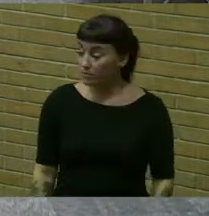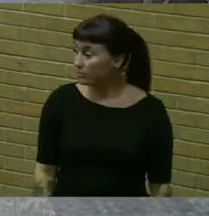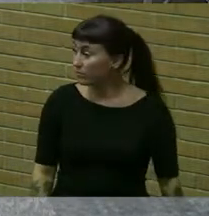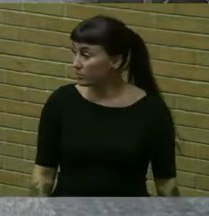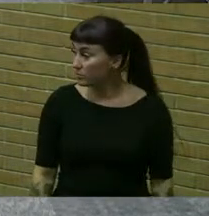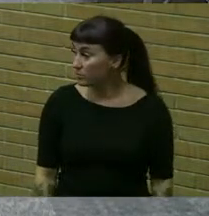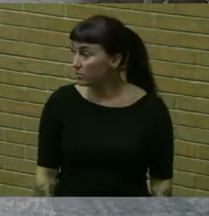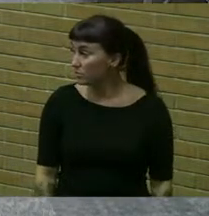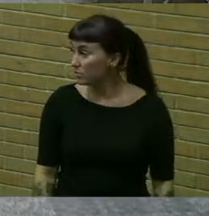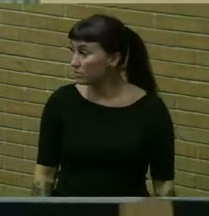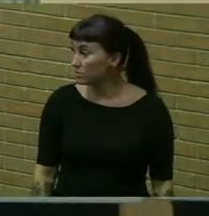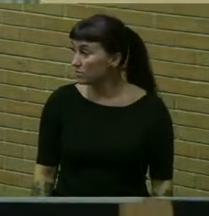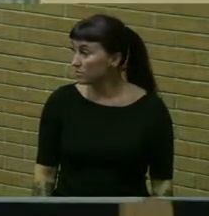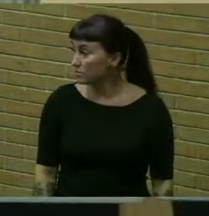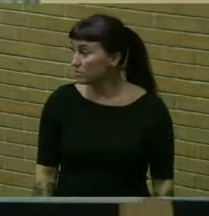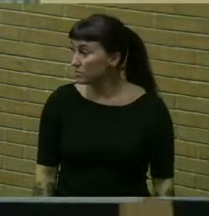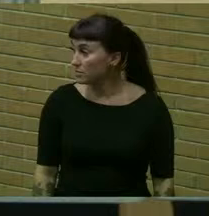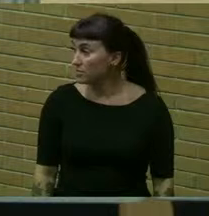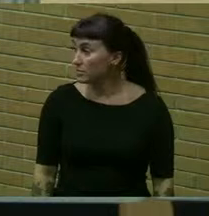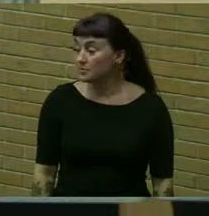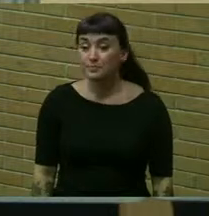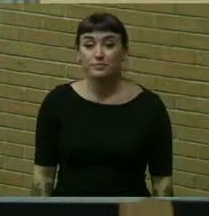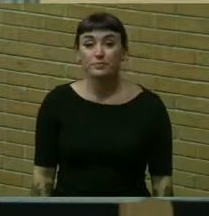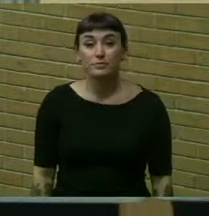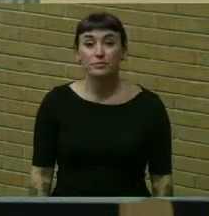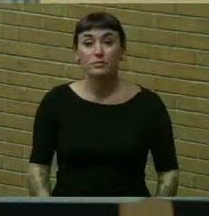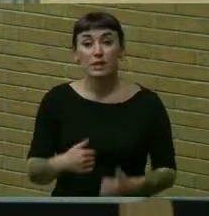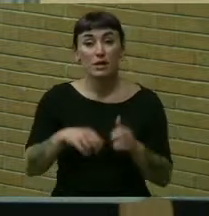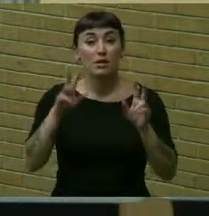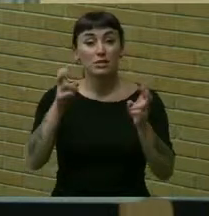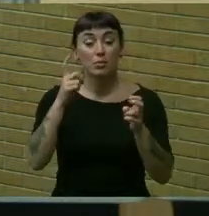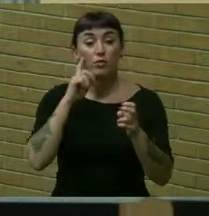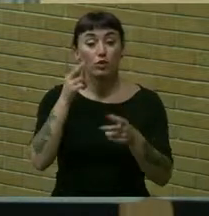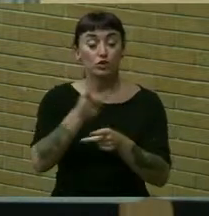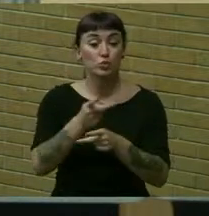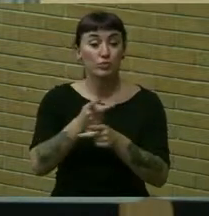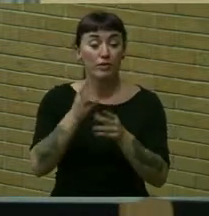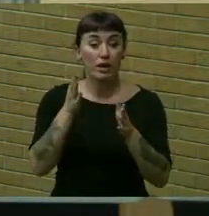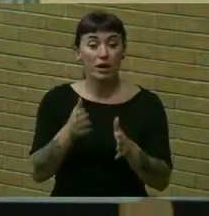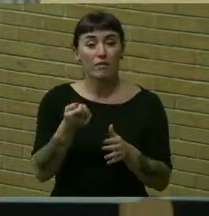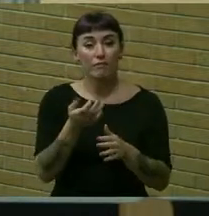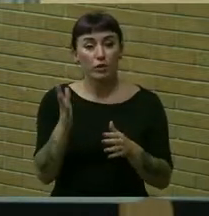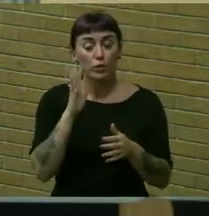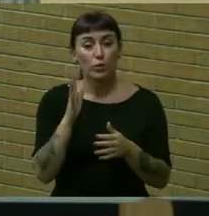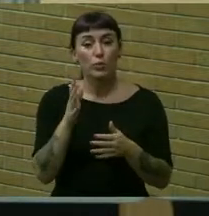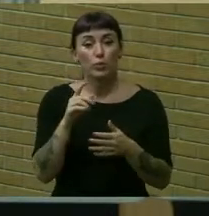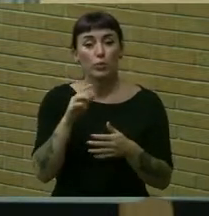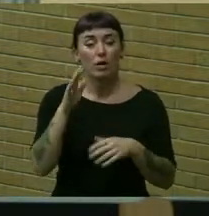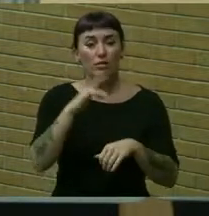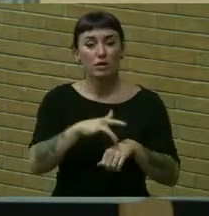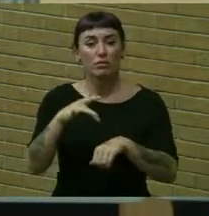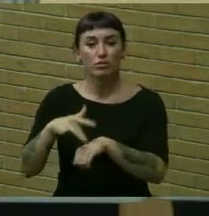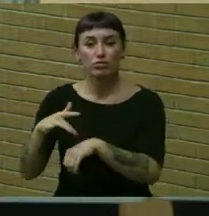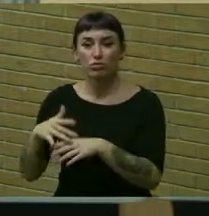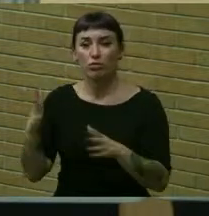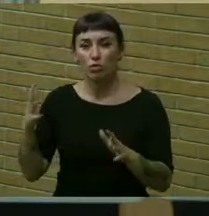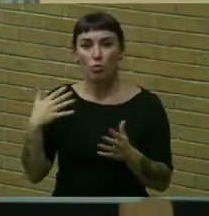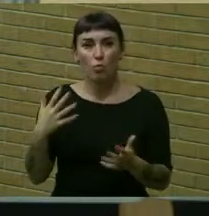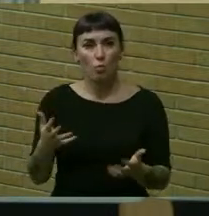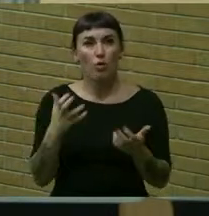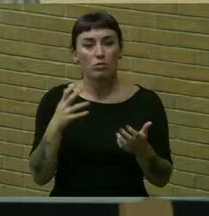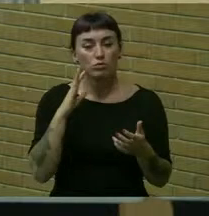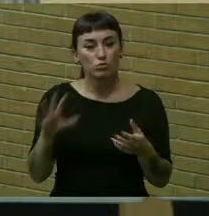um further matters of the supervisor um a couple of these were touched on earlier i want to